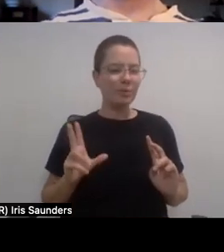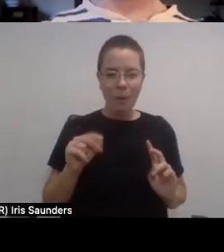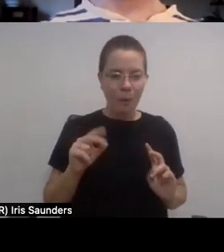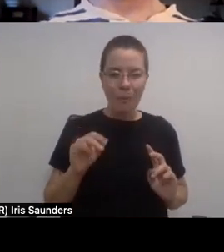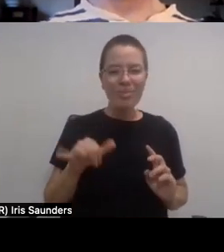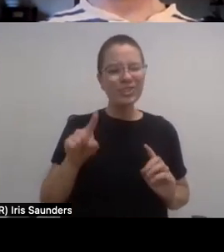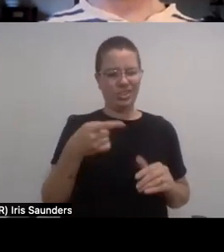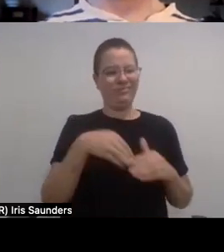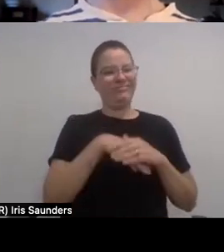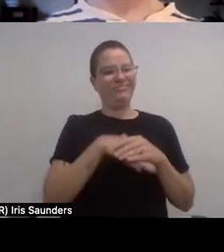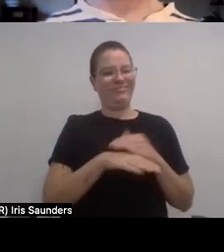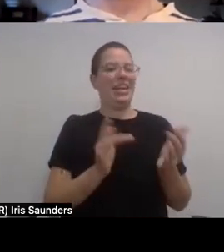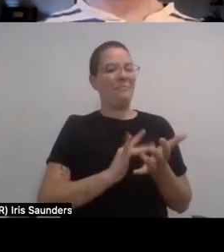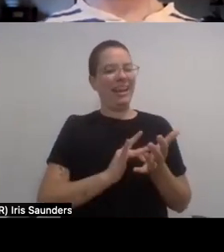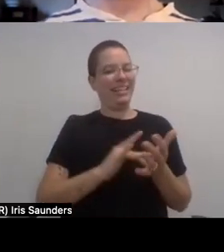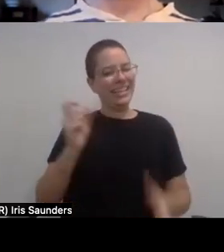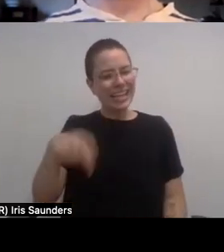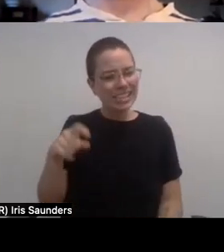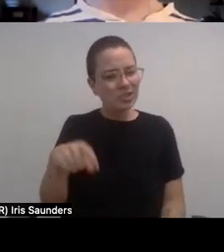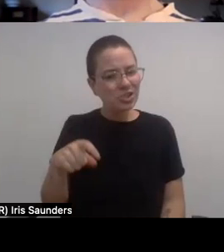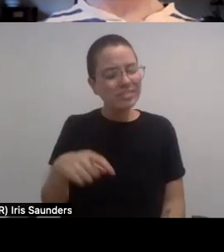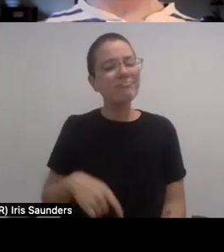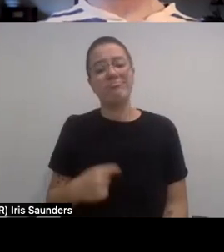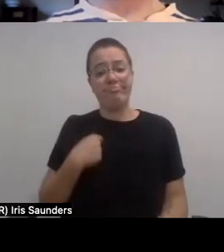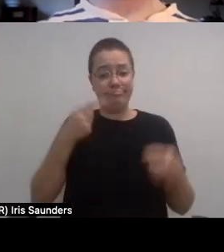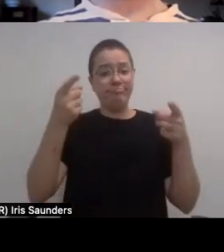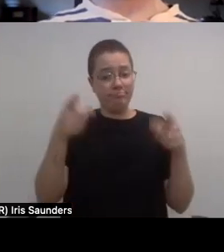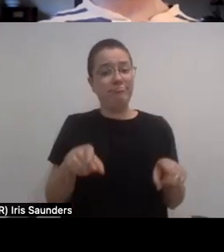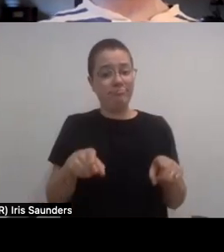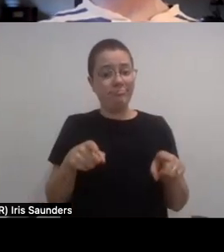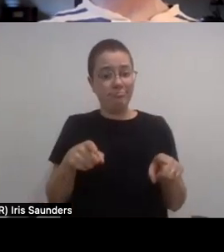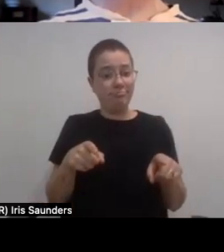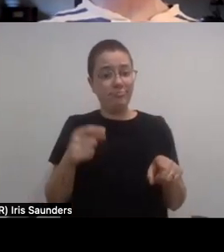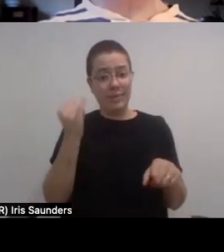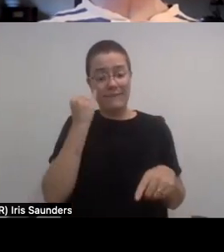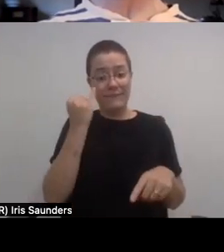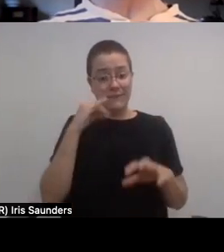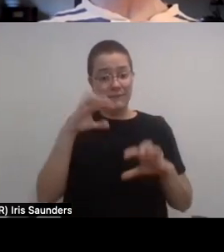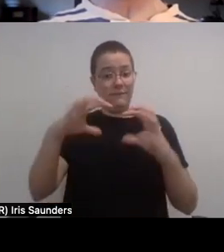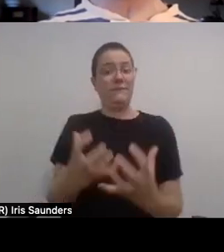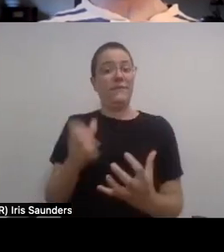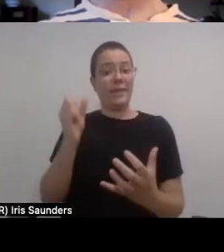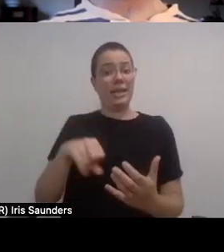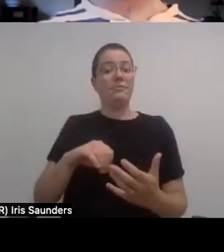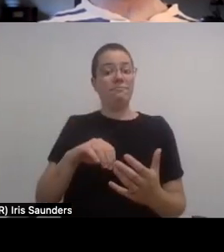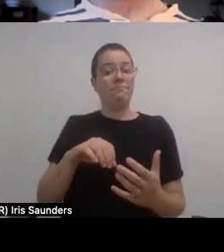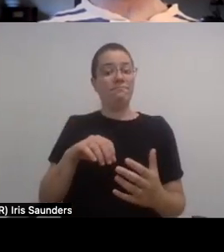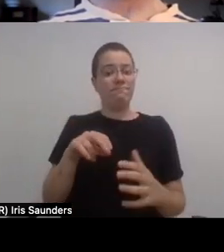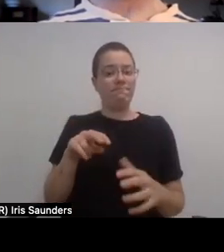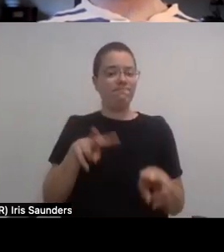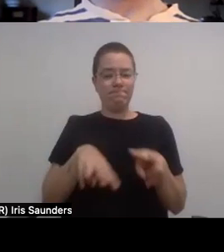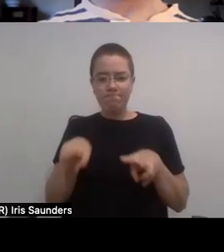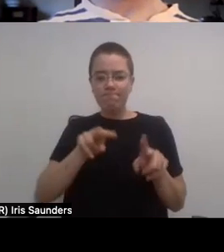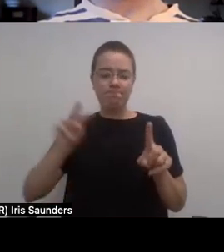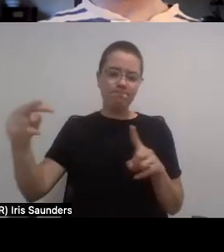is a medical necessity. So I really agree, too, that if the industry can start viewing access needs